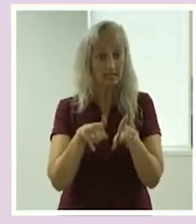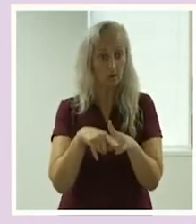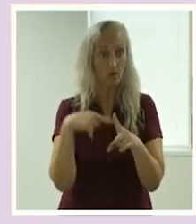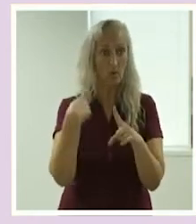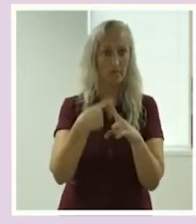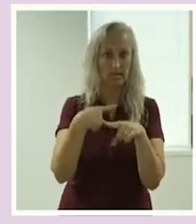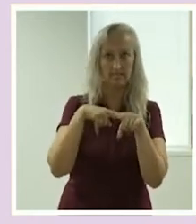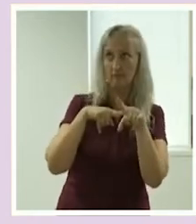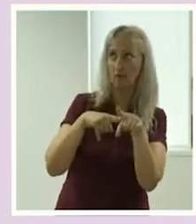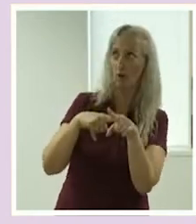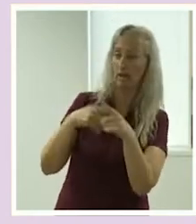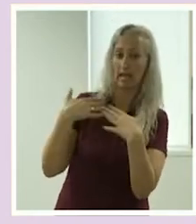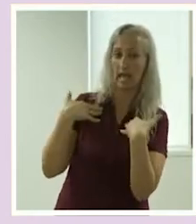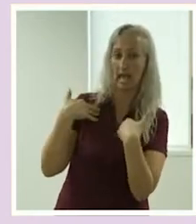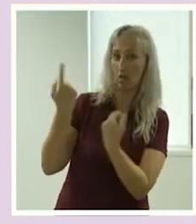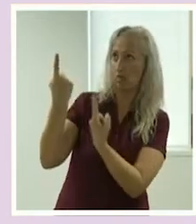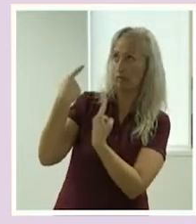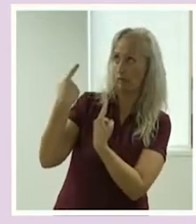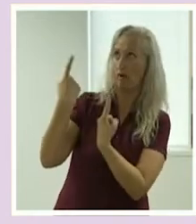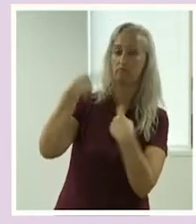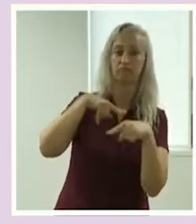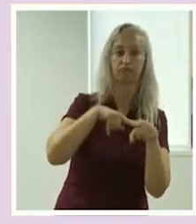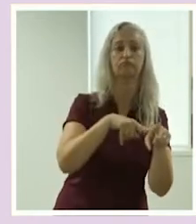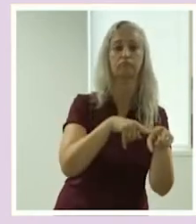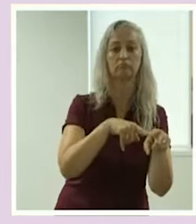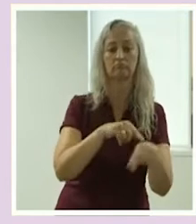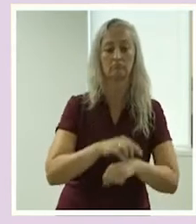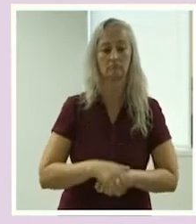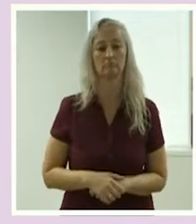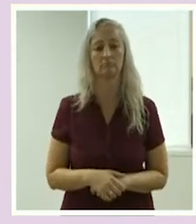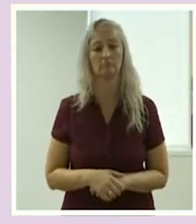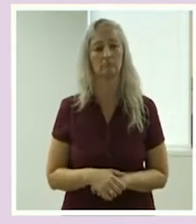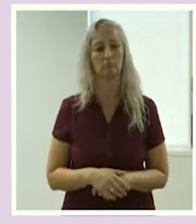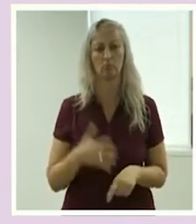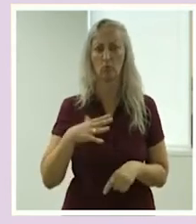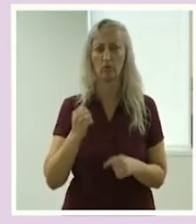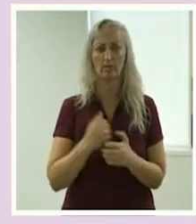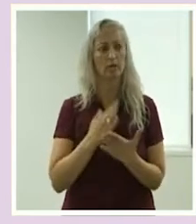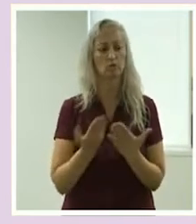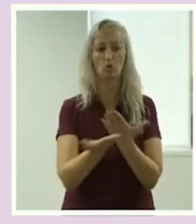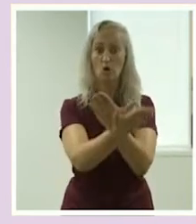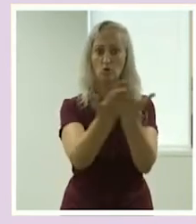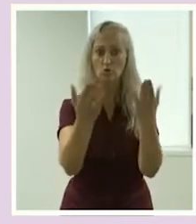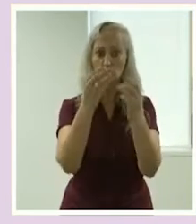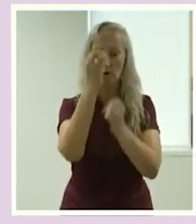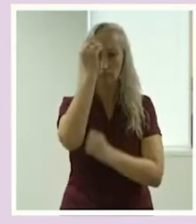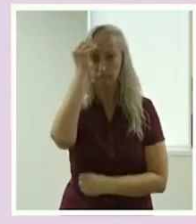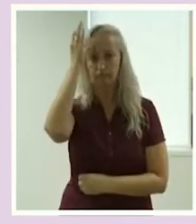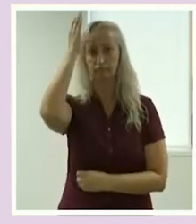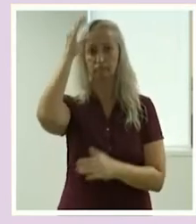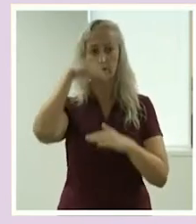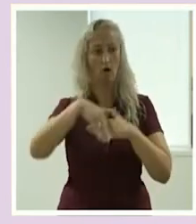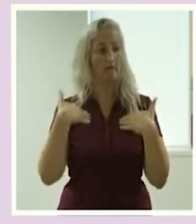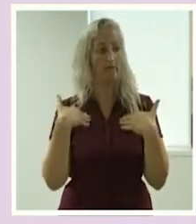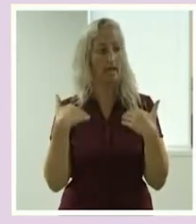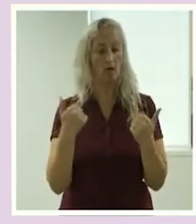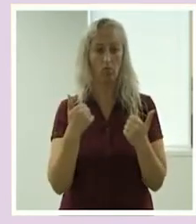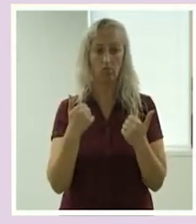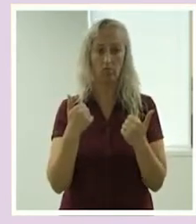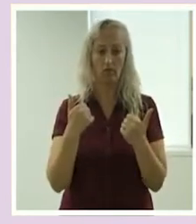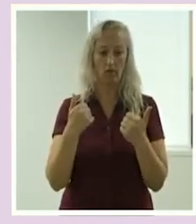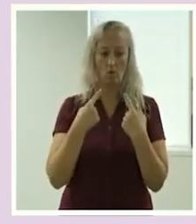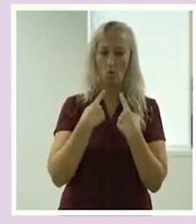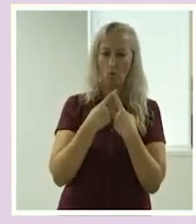and health orders. We wanted to make sure you were across the latest health information, were up to date with the public health orders,